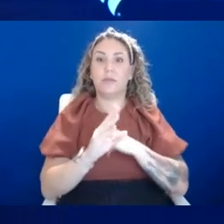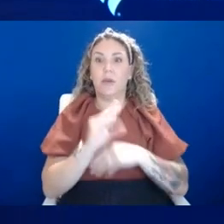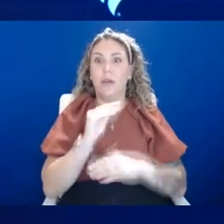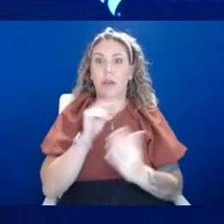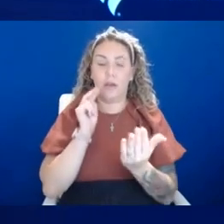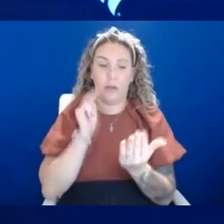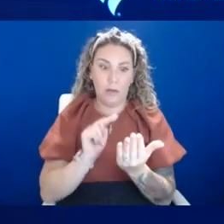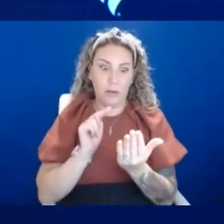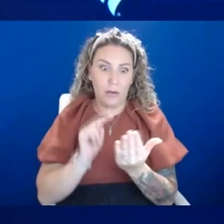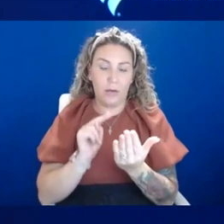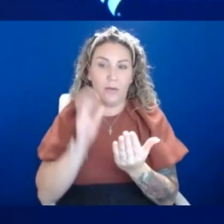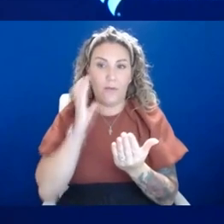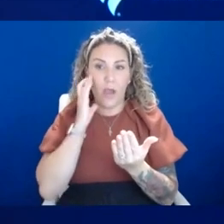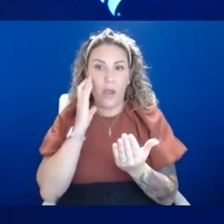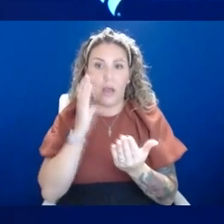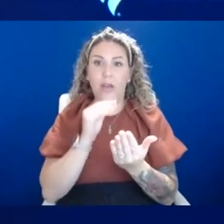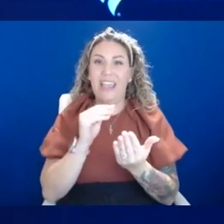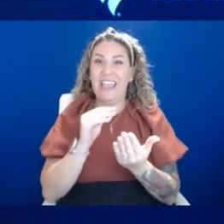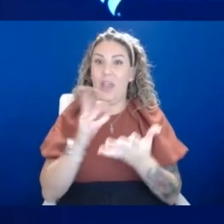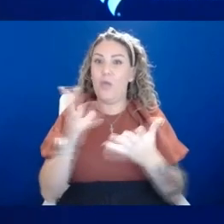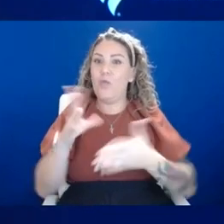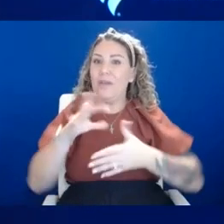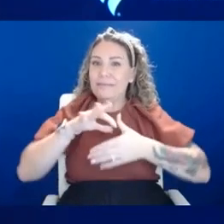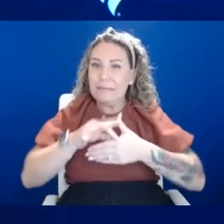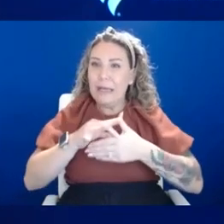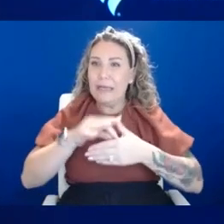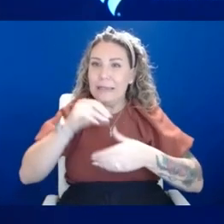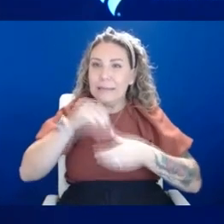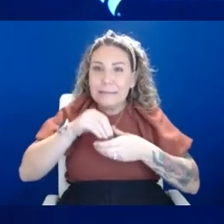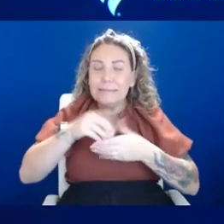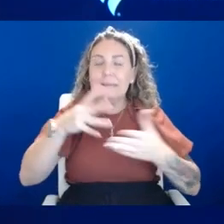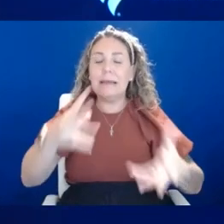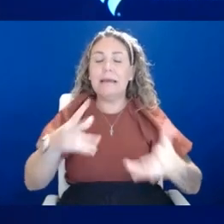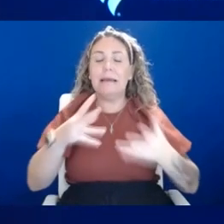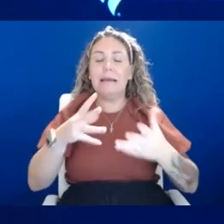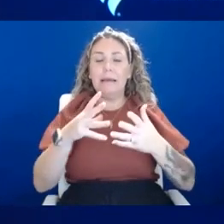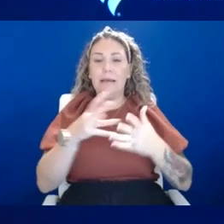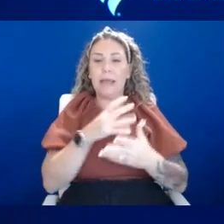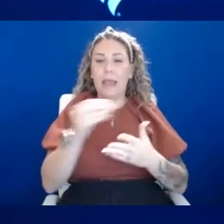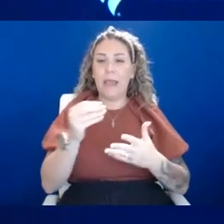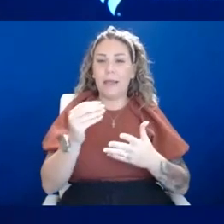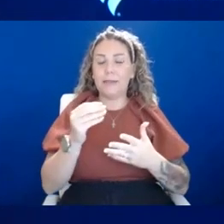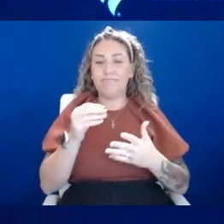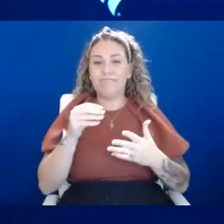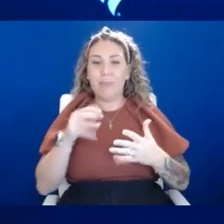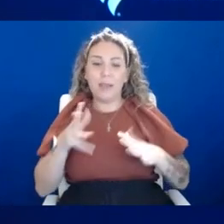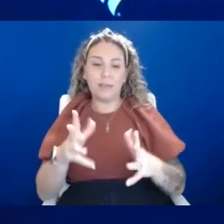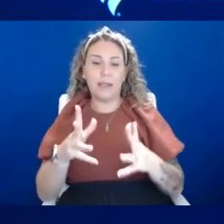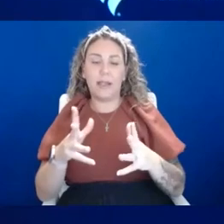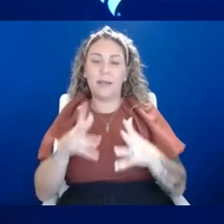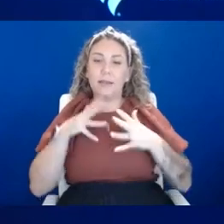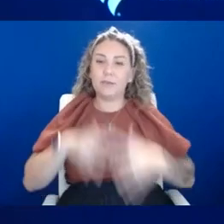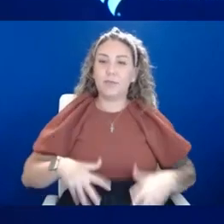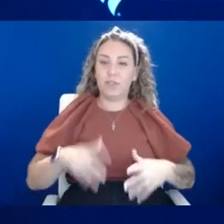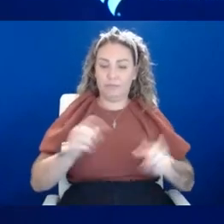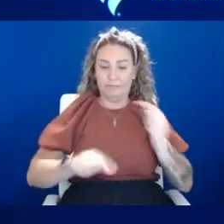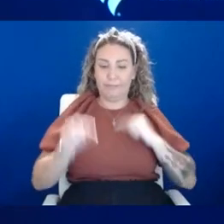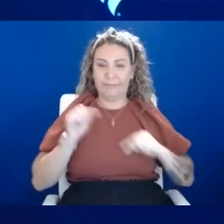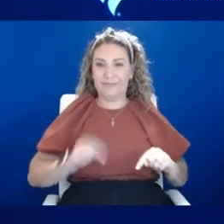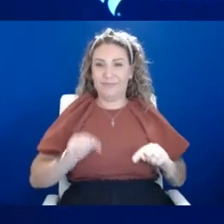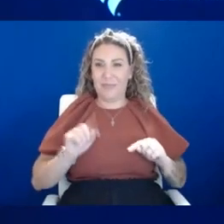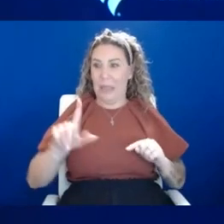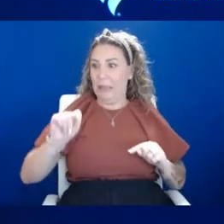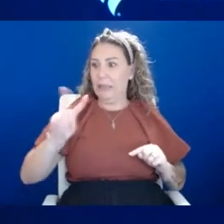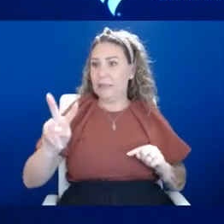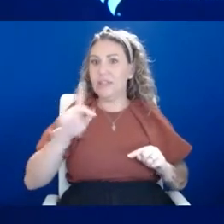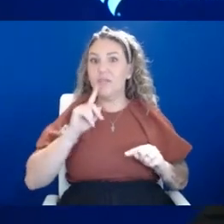the content can correlate exactly with anxiety and depression, but I don't think a blanket statement of, this is kind of goes back to the, the old adage of TV. Whenever you're letting your